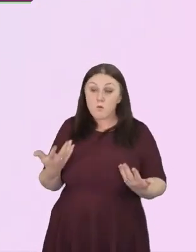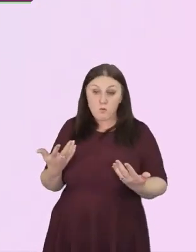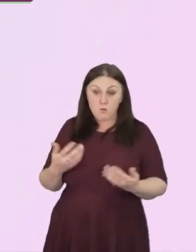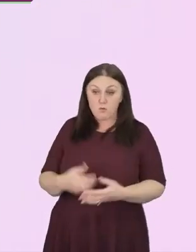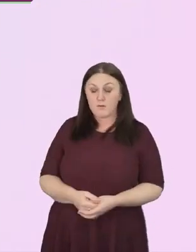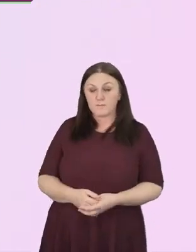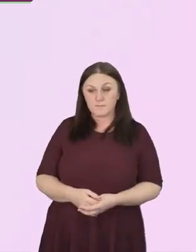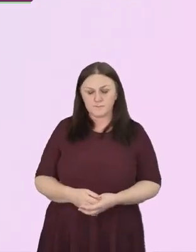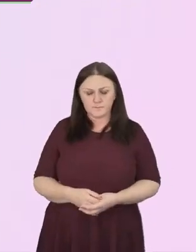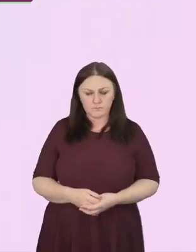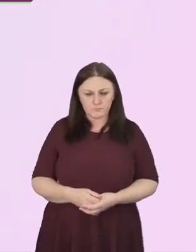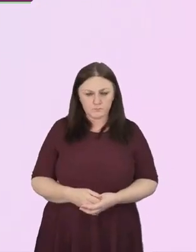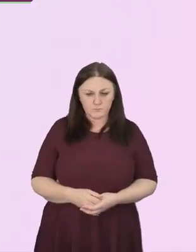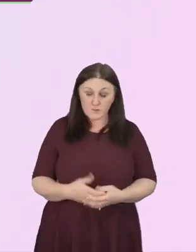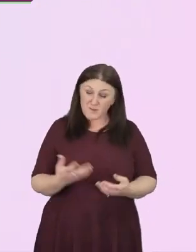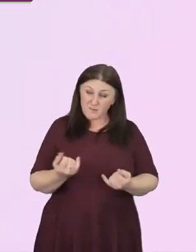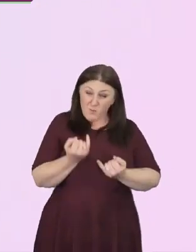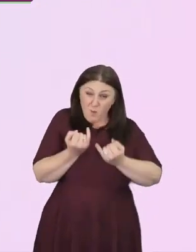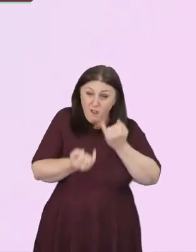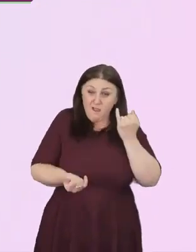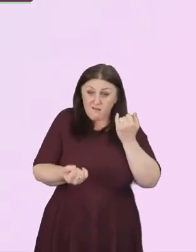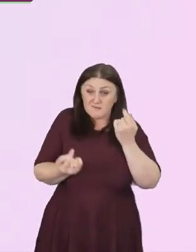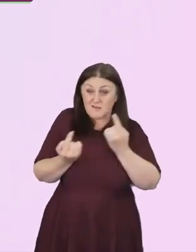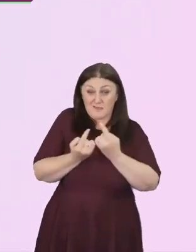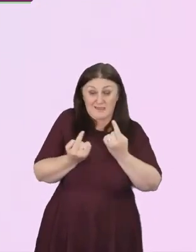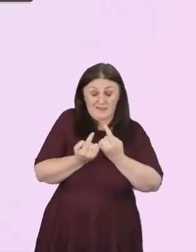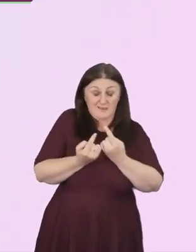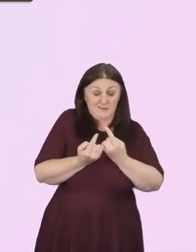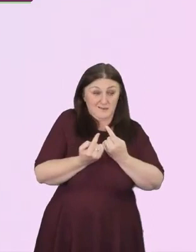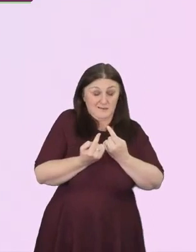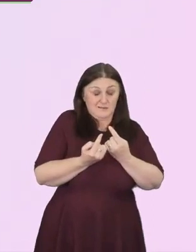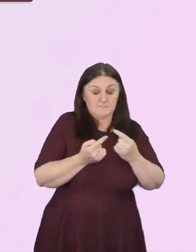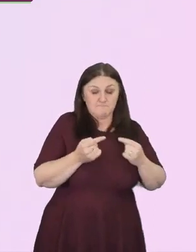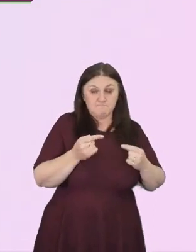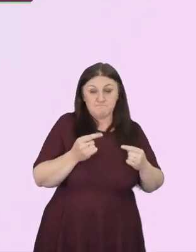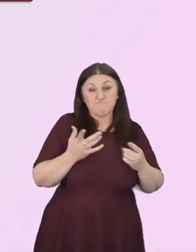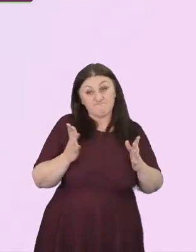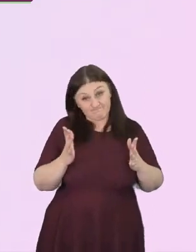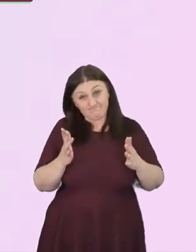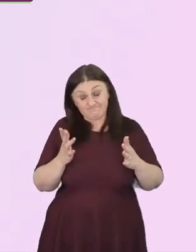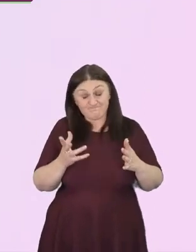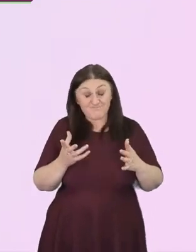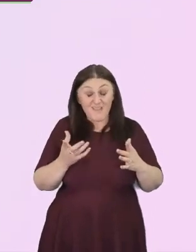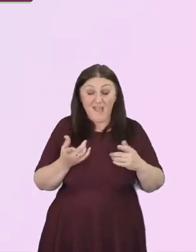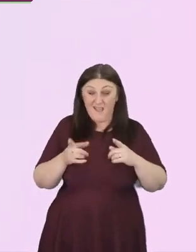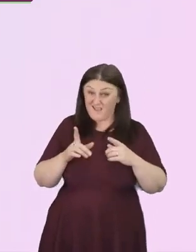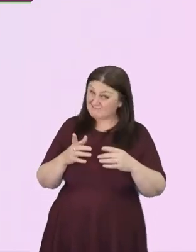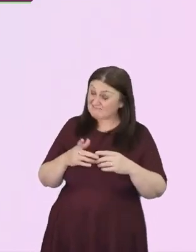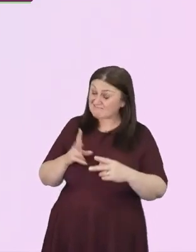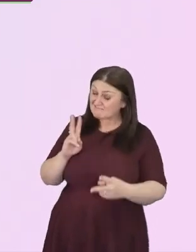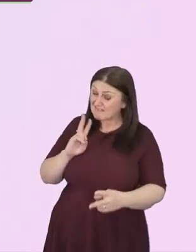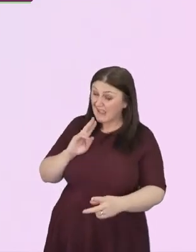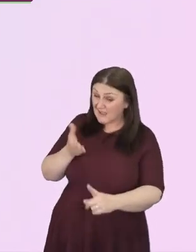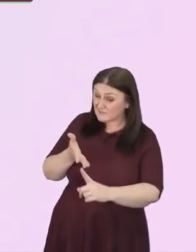Perhaps worst of all, including, as I heard, in many of our churches,